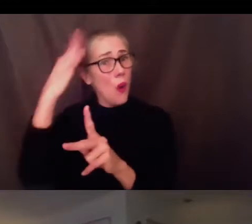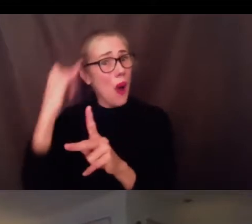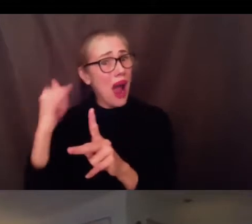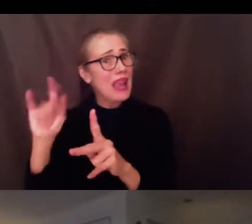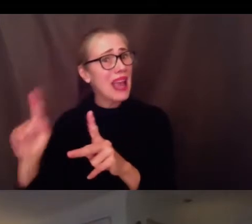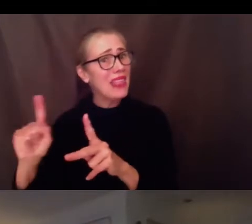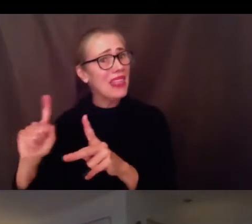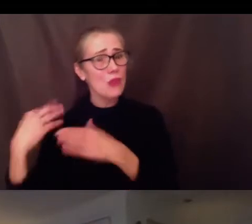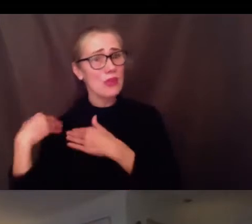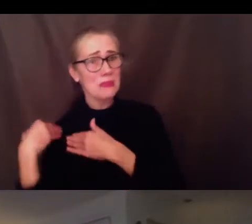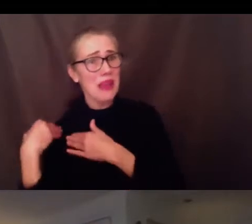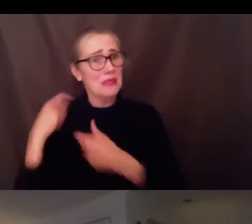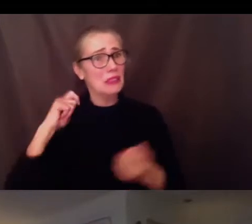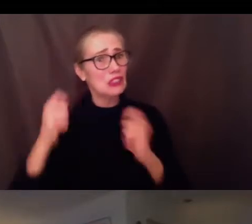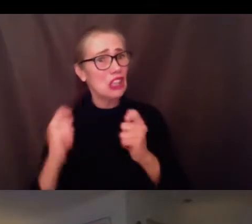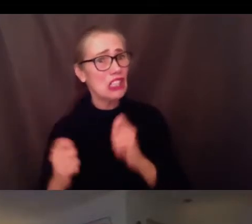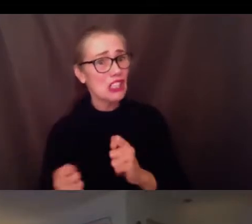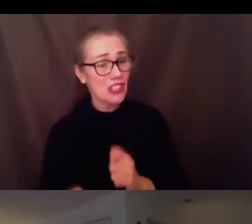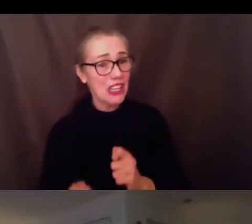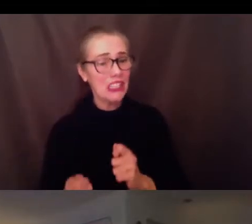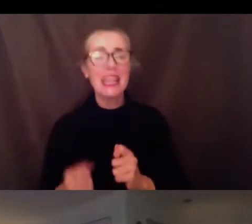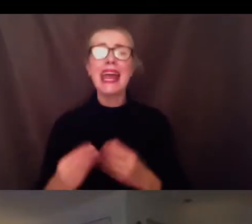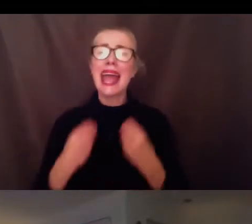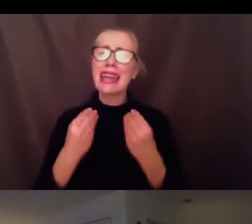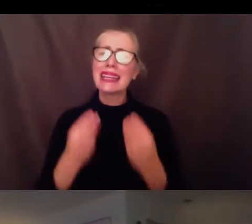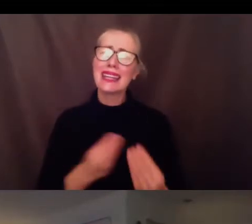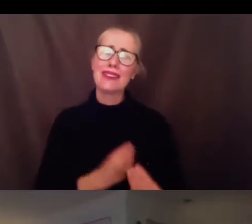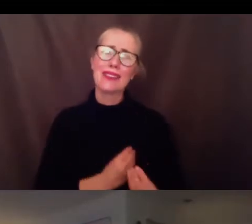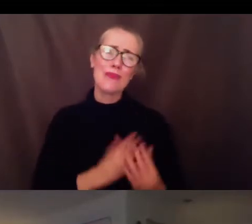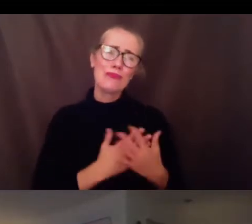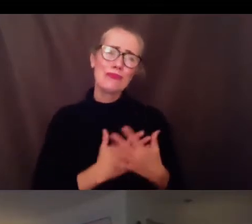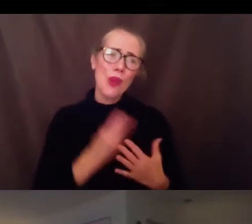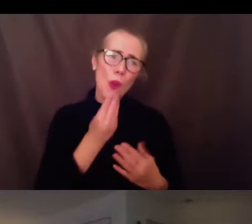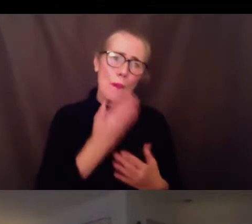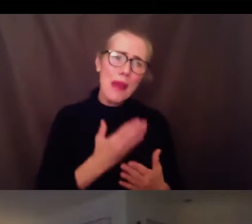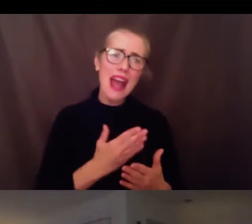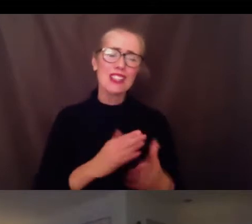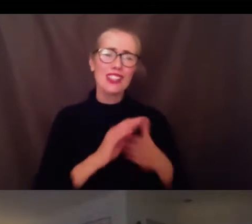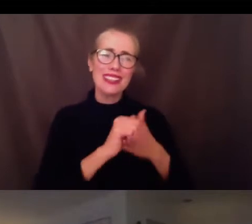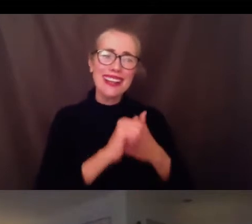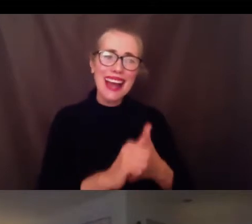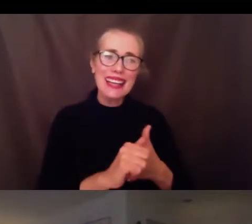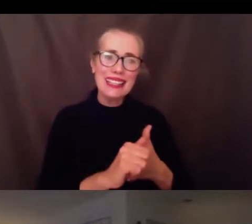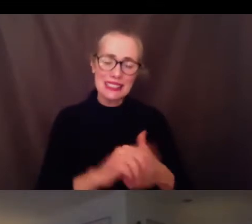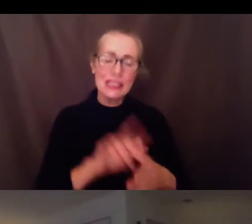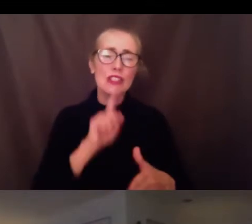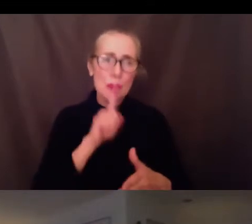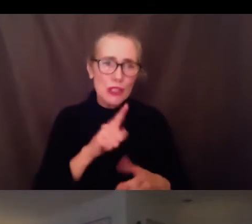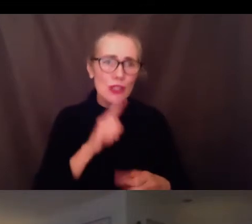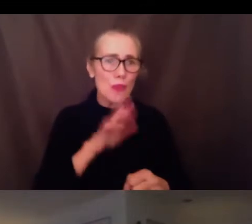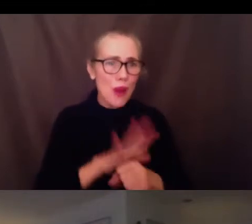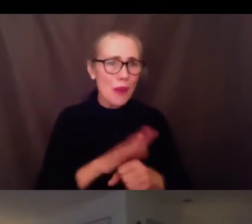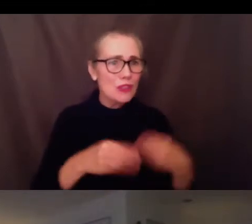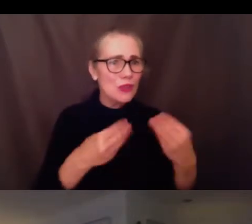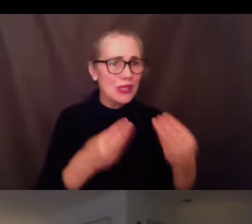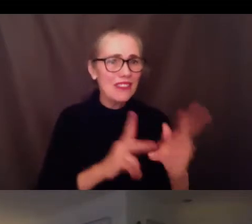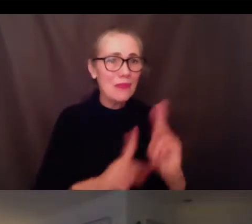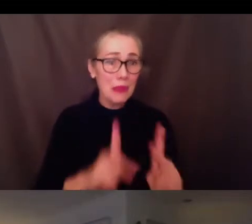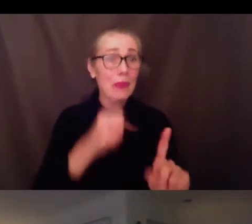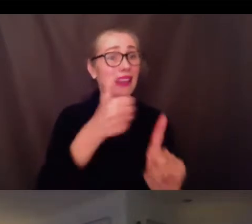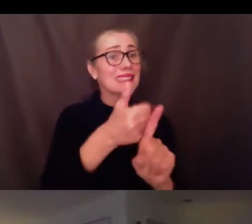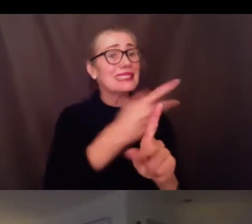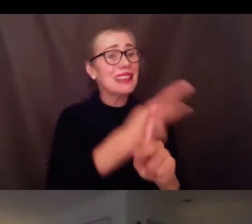importantly provide the compassion and guidance needed to ensure the self-care respect and collaboration needed to keep all safe.